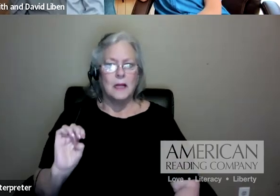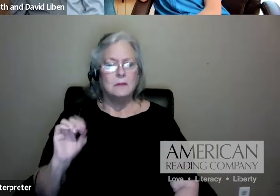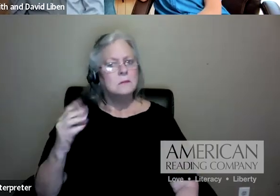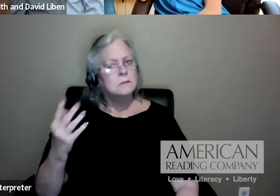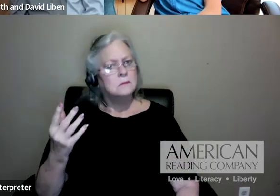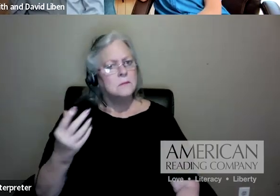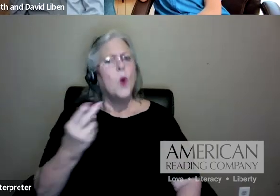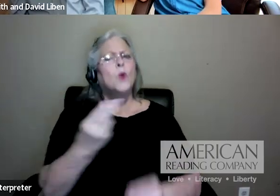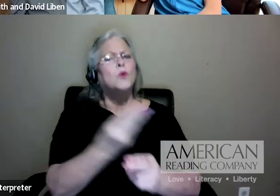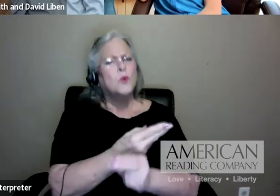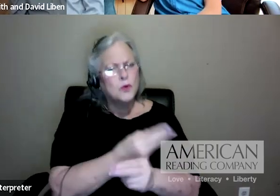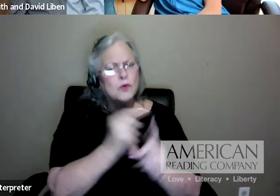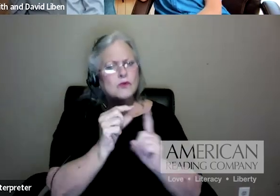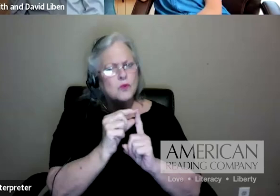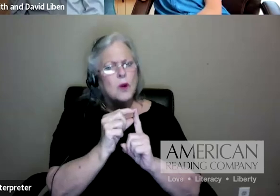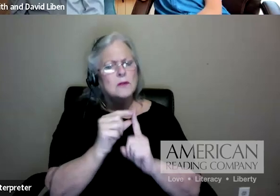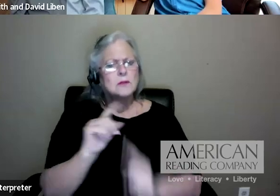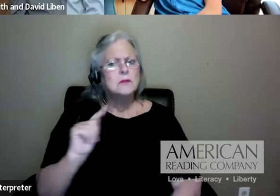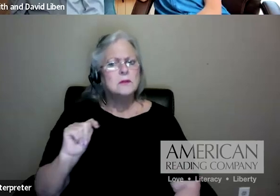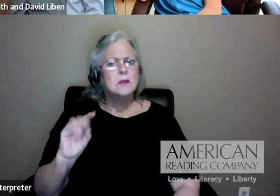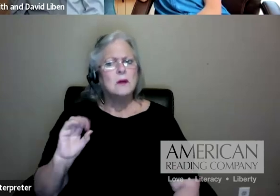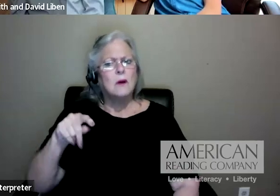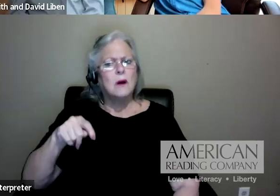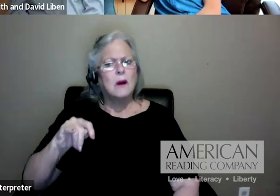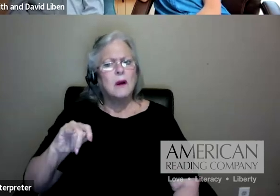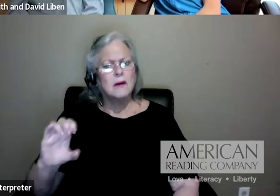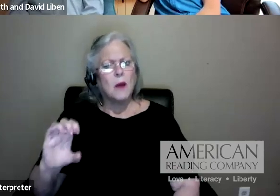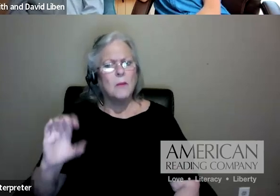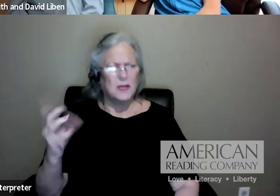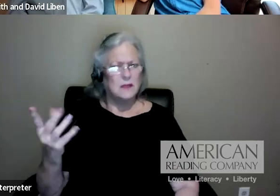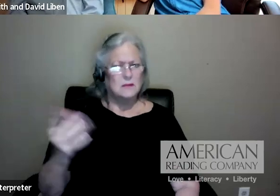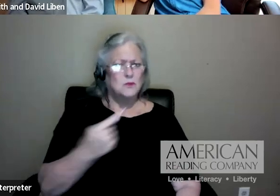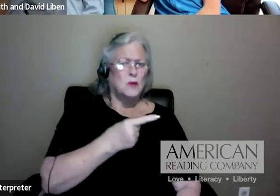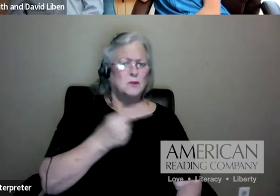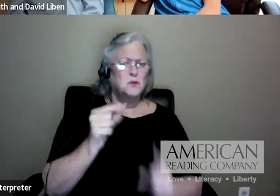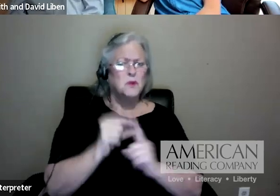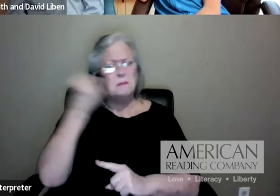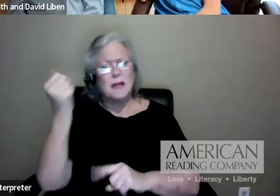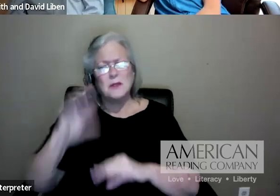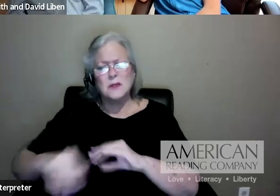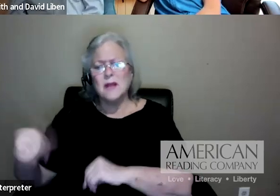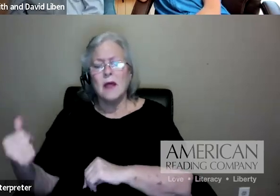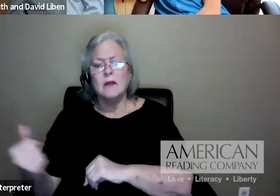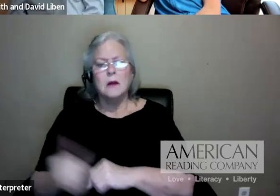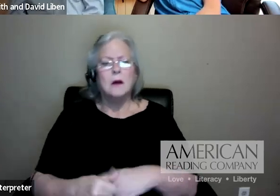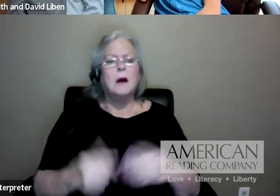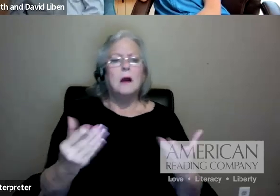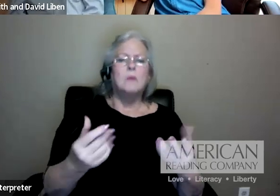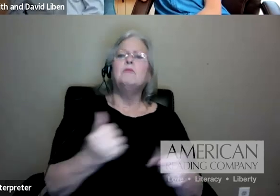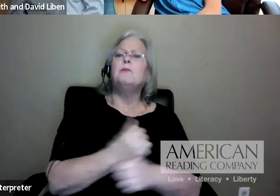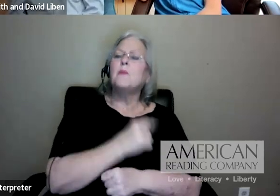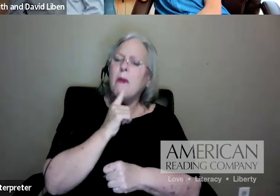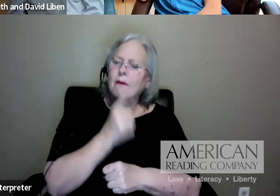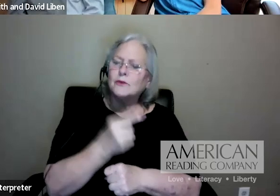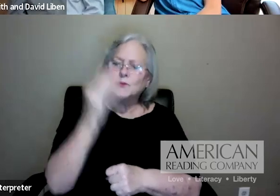you know, in style now and others aren't? Do you want to say anything about that? Well, let's make sure we know the difference. A theme is an